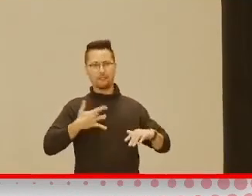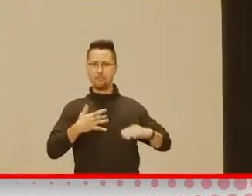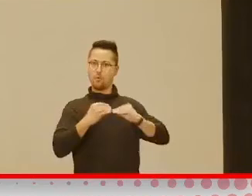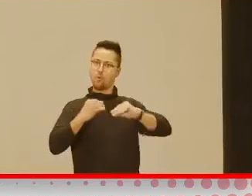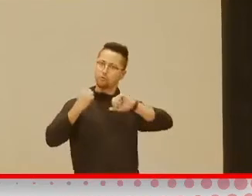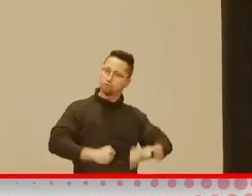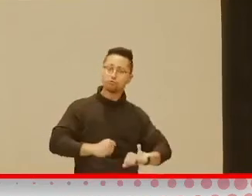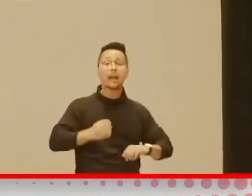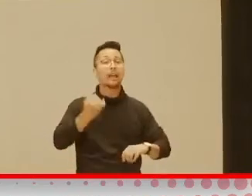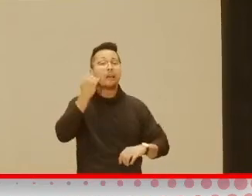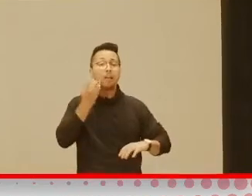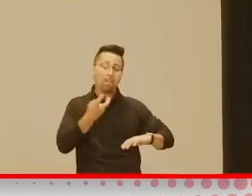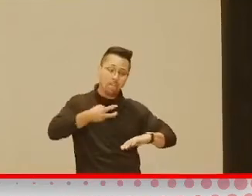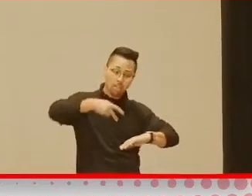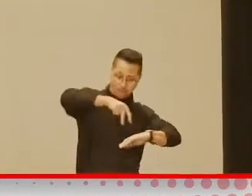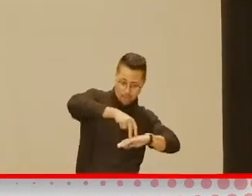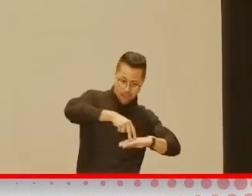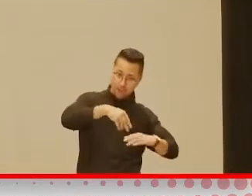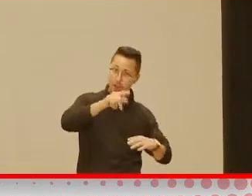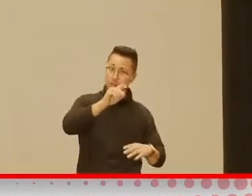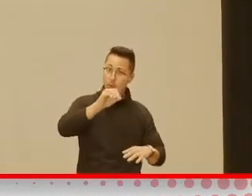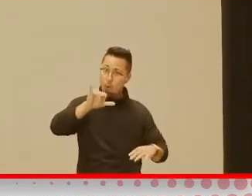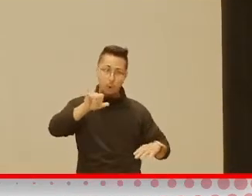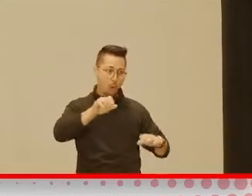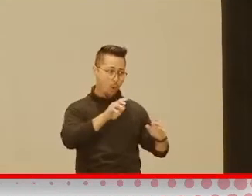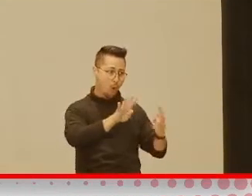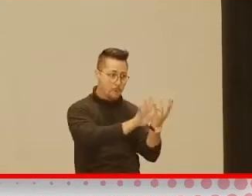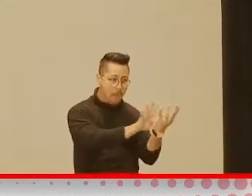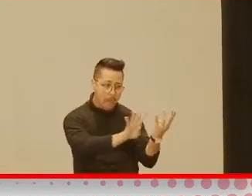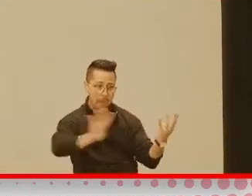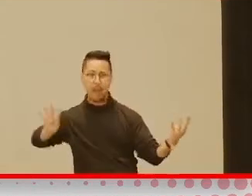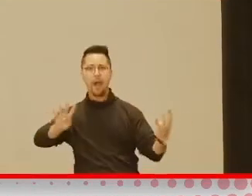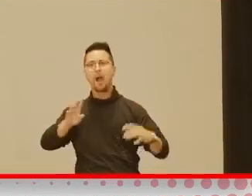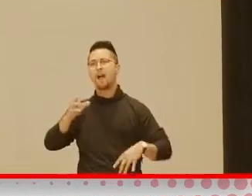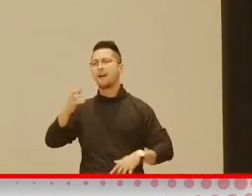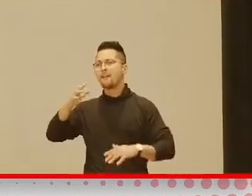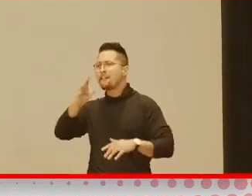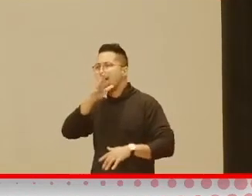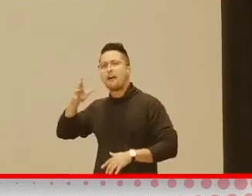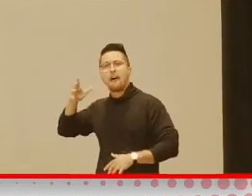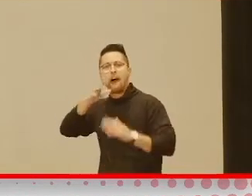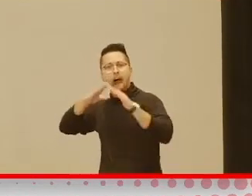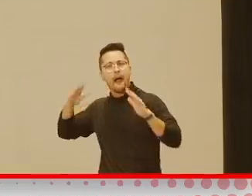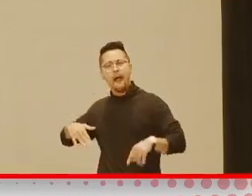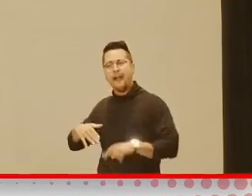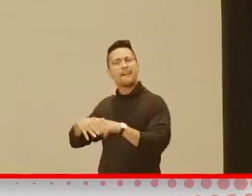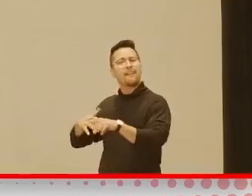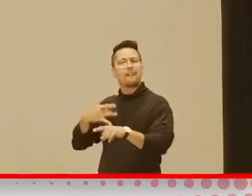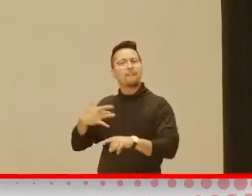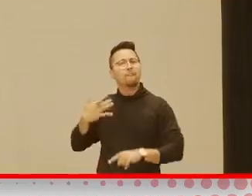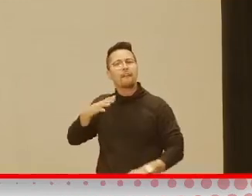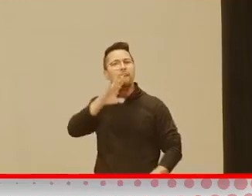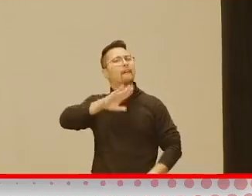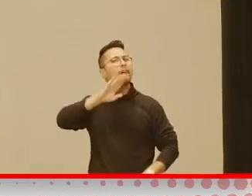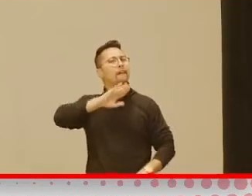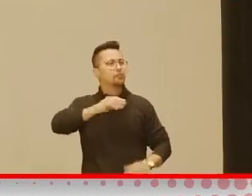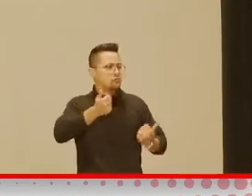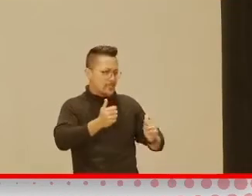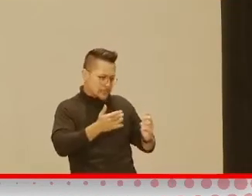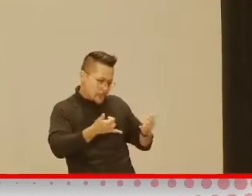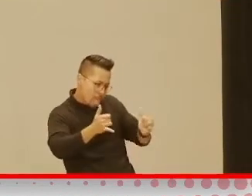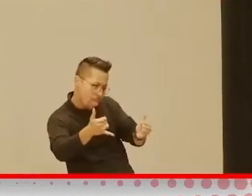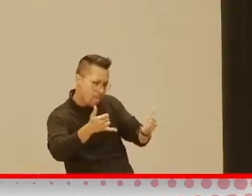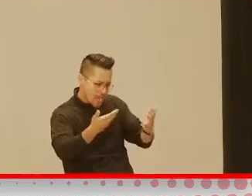try to stand all their toys, you know, lined up in the farmhouse or whatever, that they don't get frustrated trying to stand up the toys and